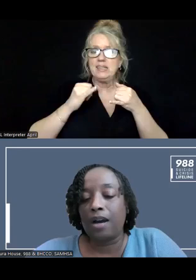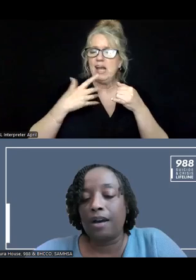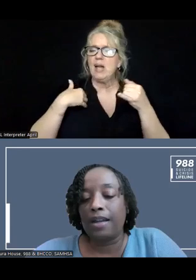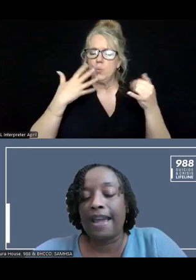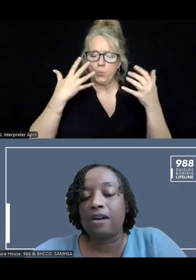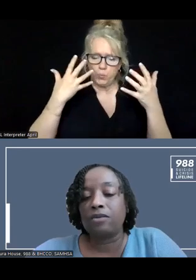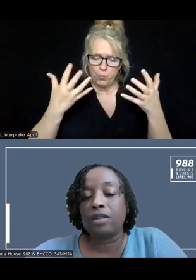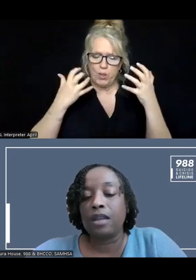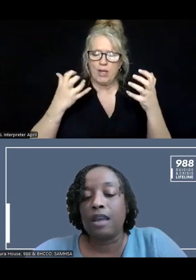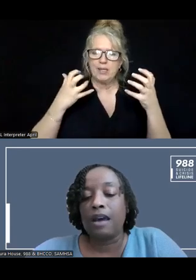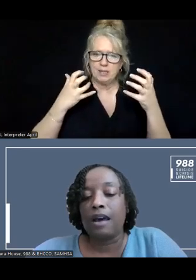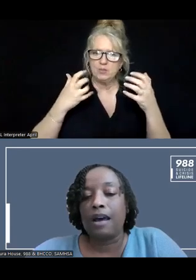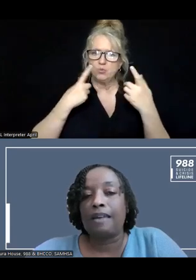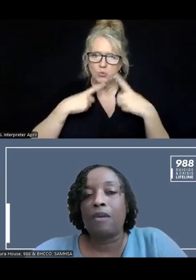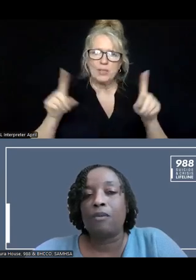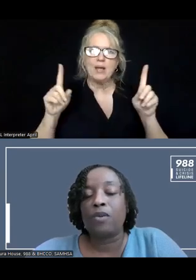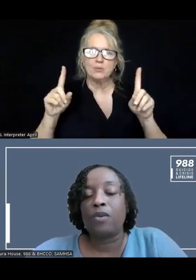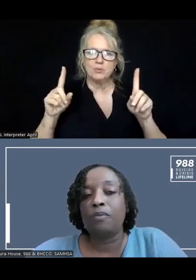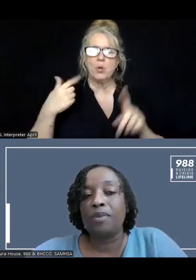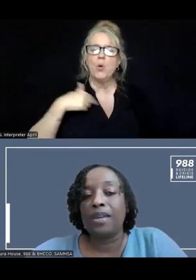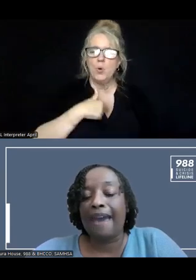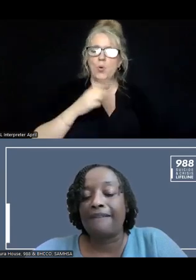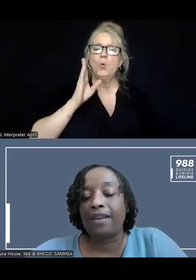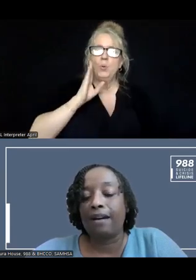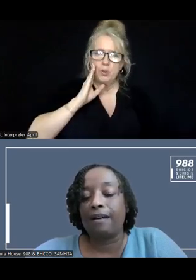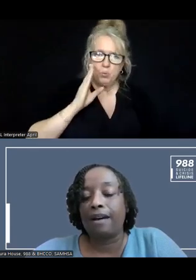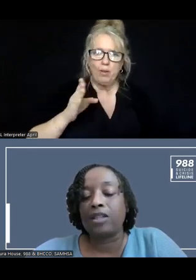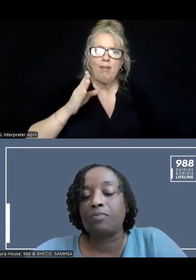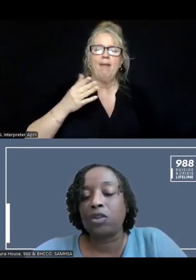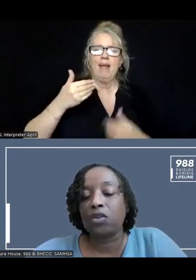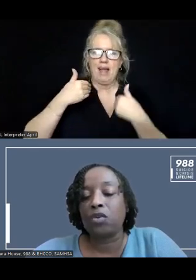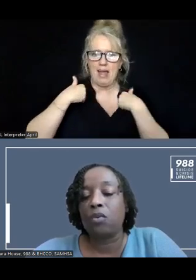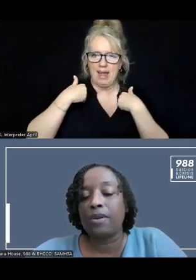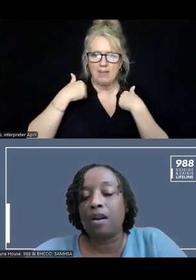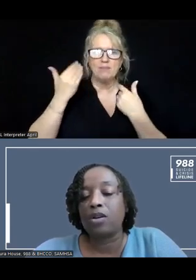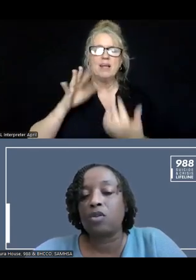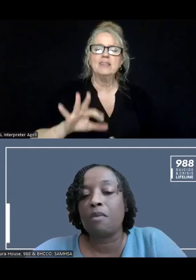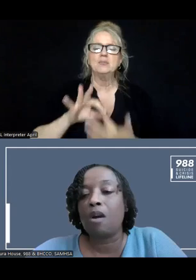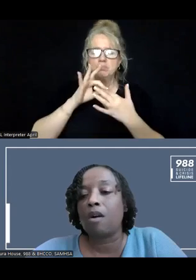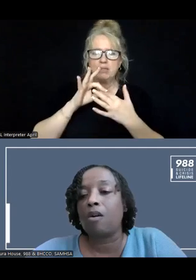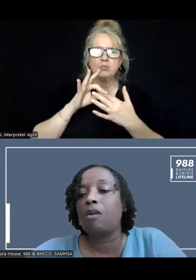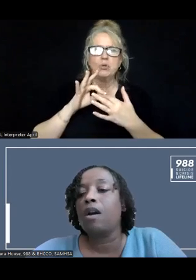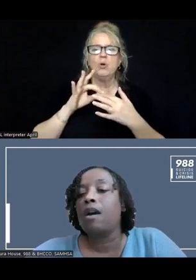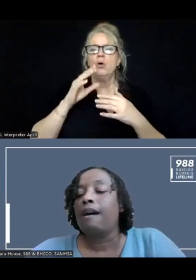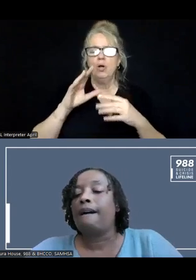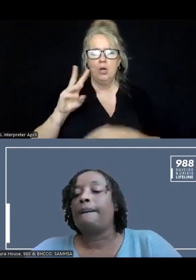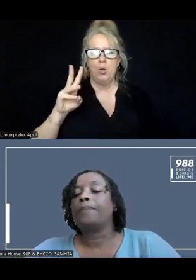announce that we will be having a special webinar tomorrow,